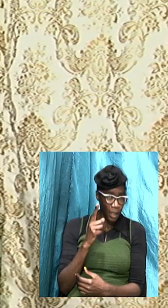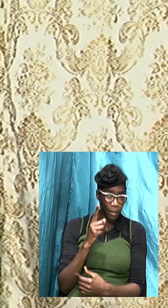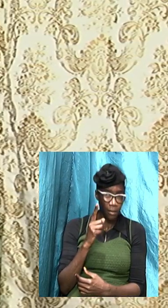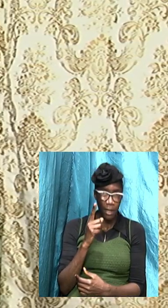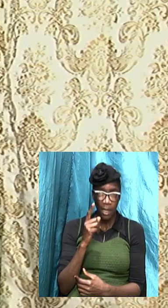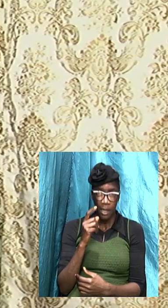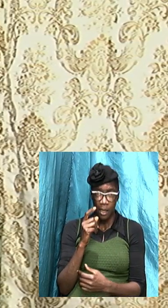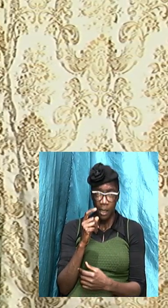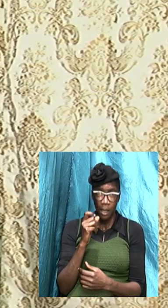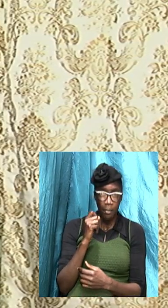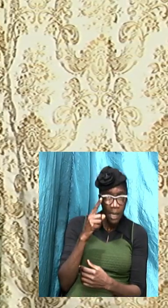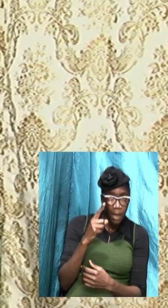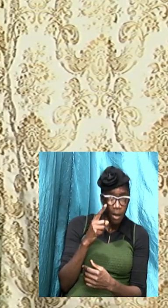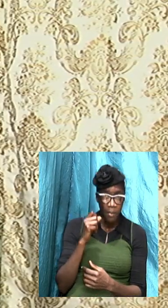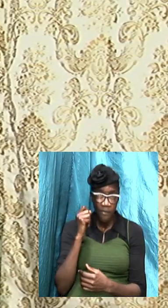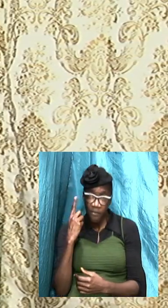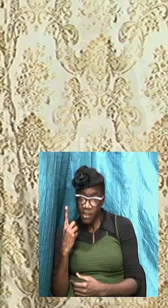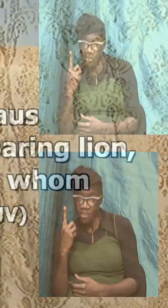be vigilant